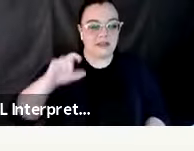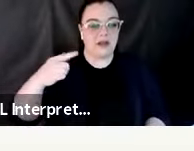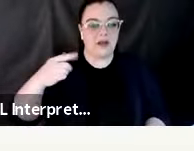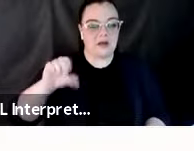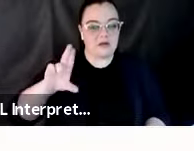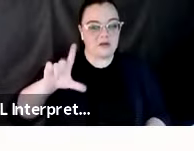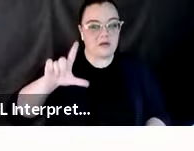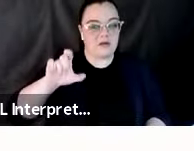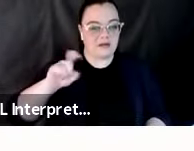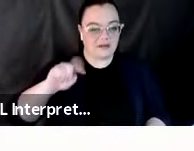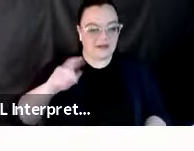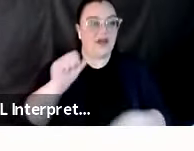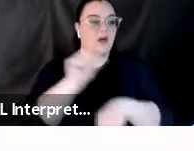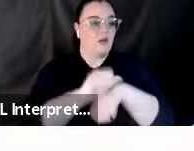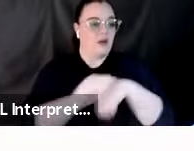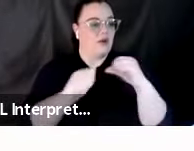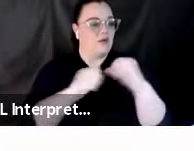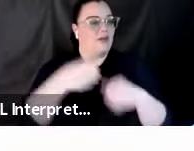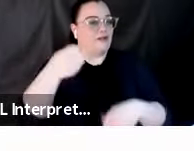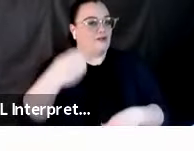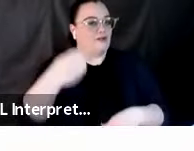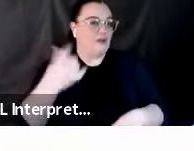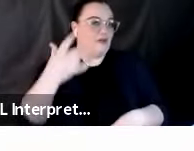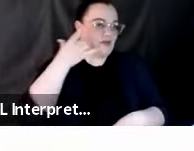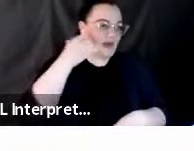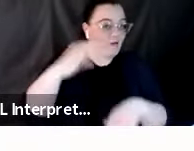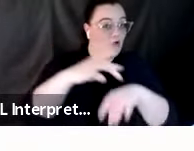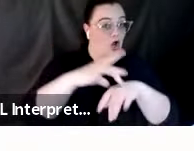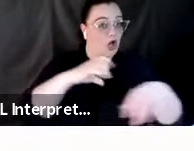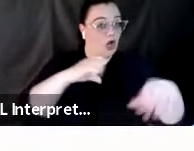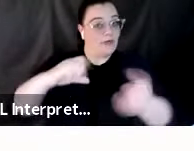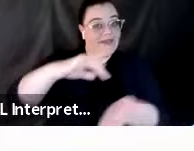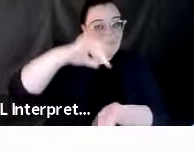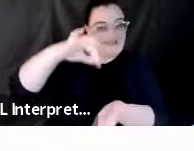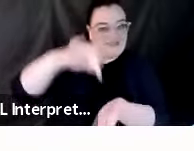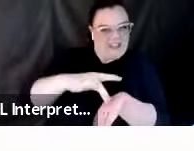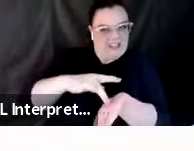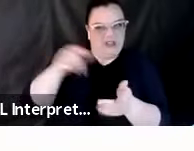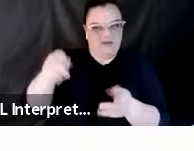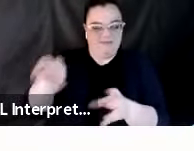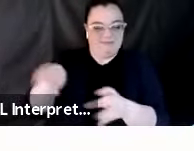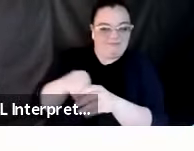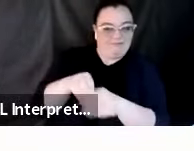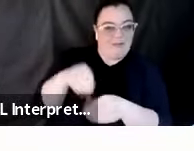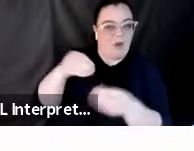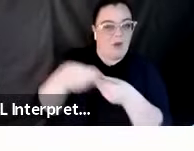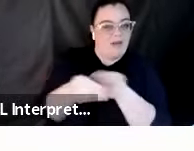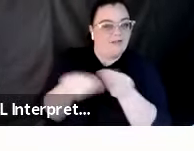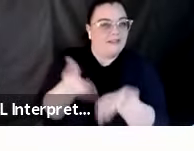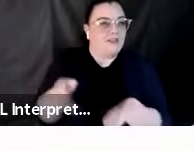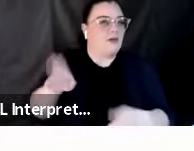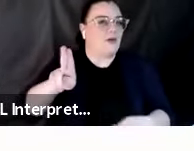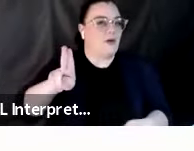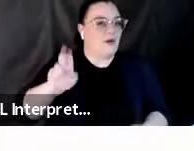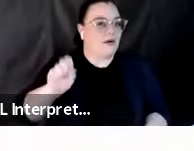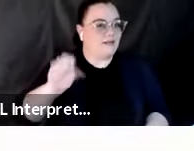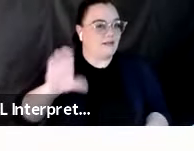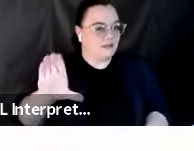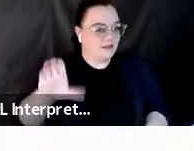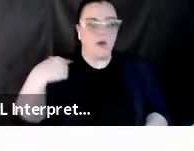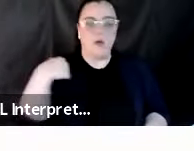headquartered at USC. We're a research center and we study earthquakes, why and how they occur,